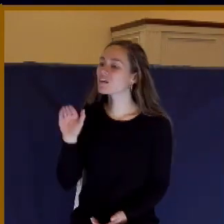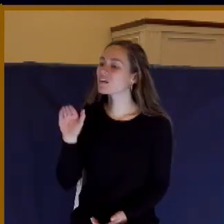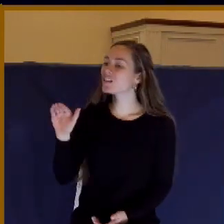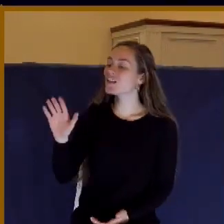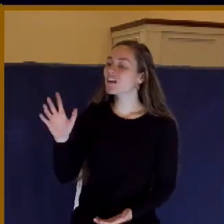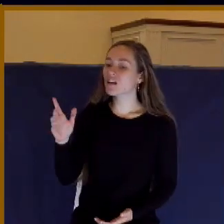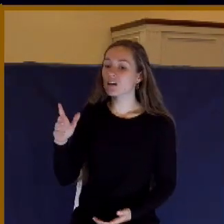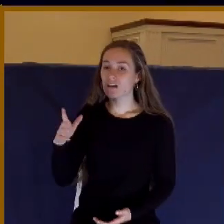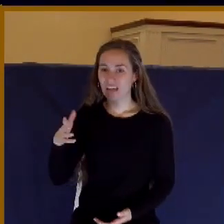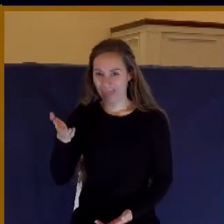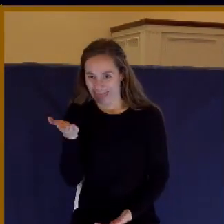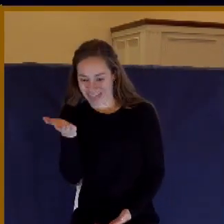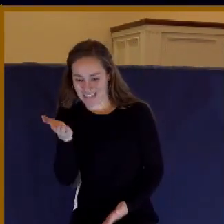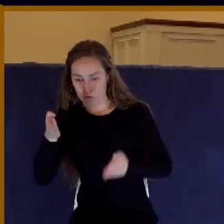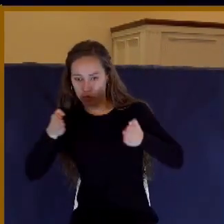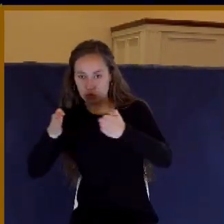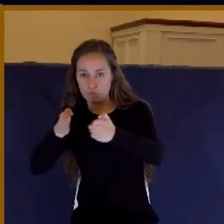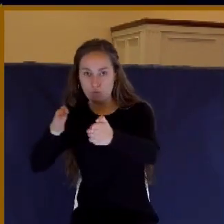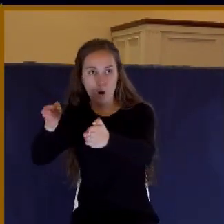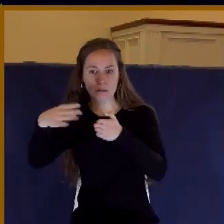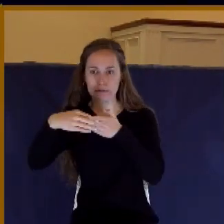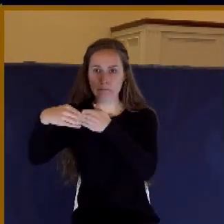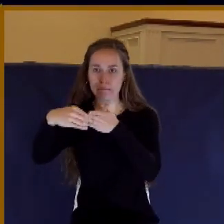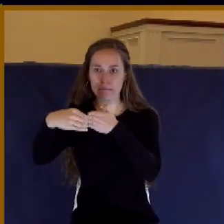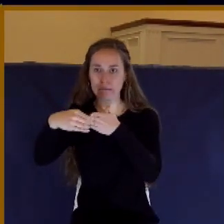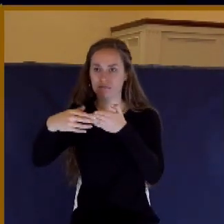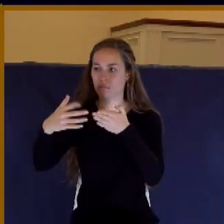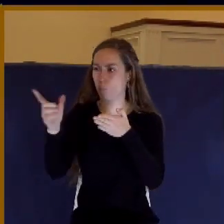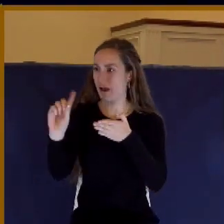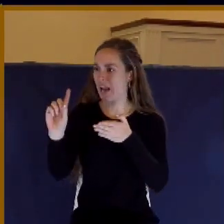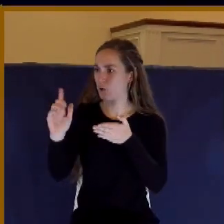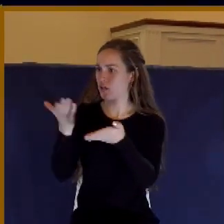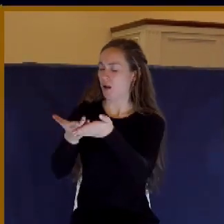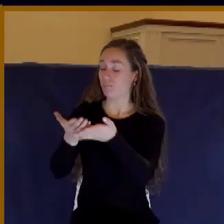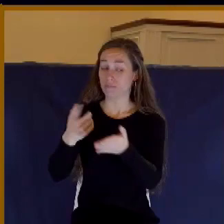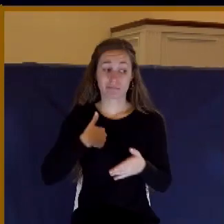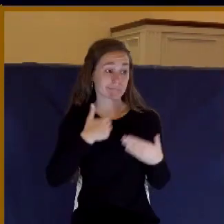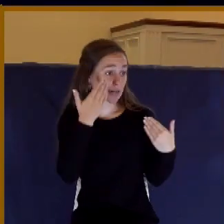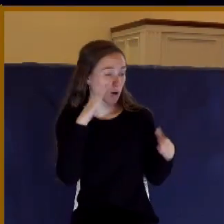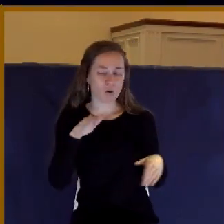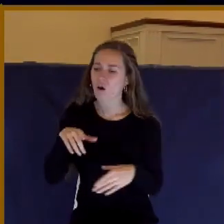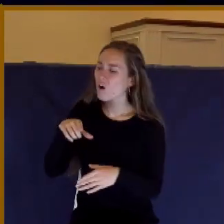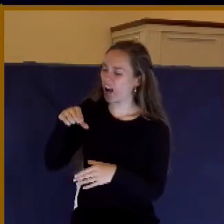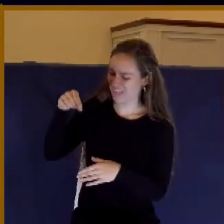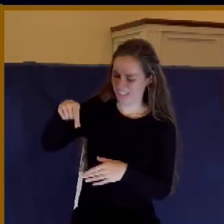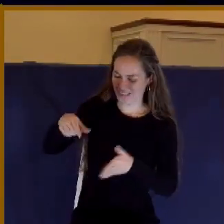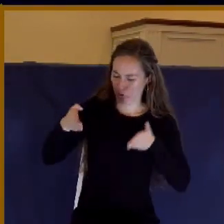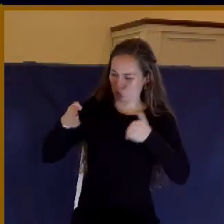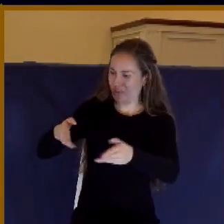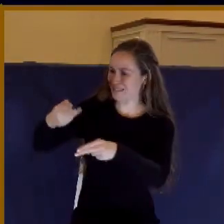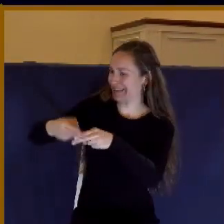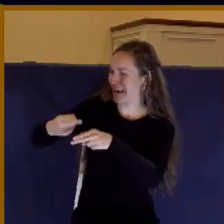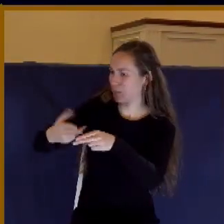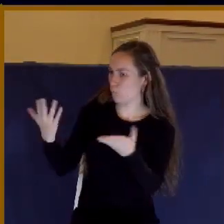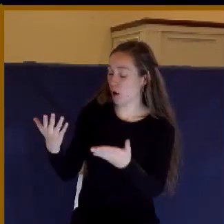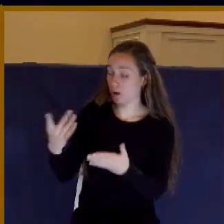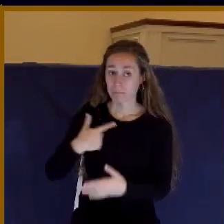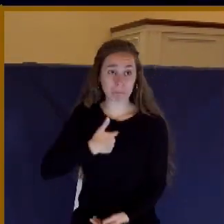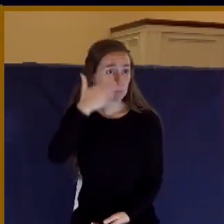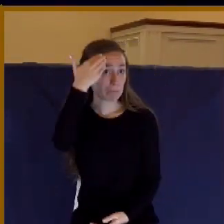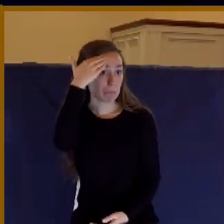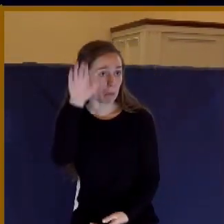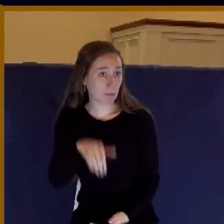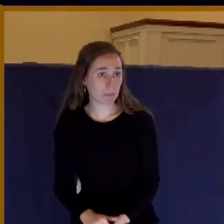where does this road go? The little boy said, I don't know. He said, well, what's the name of this street? The little boy said, I don't know.